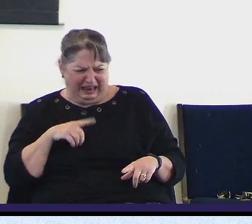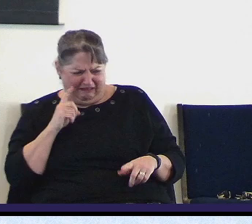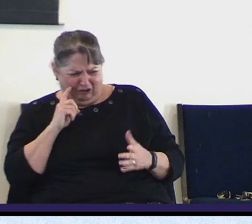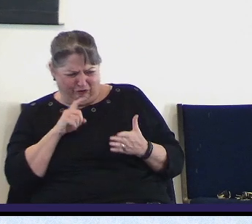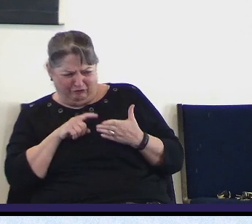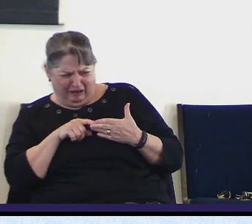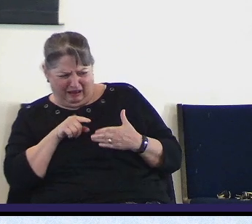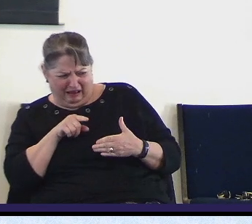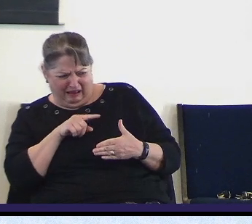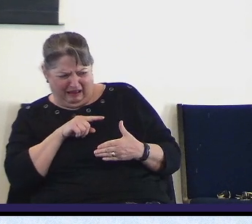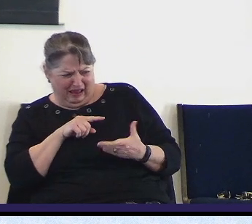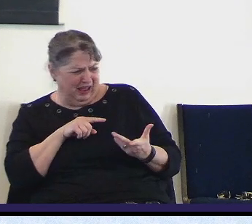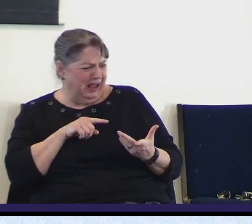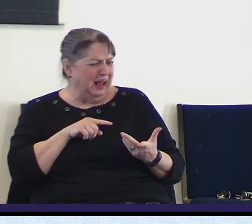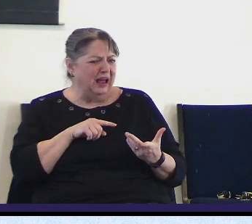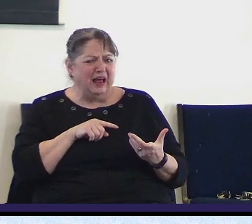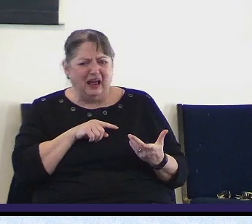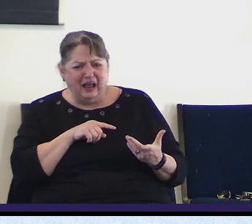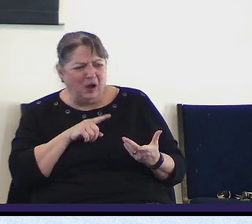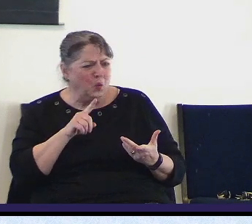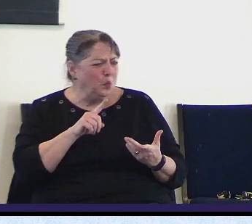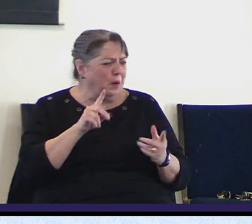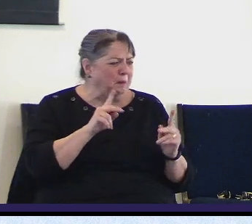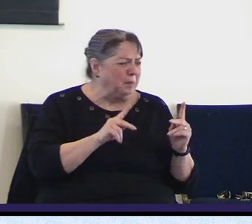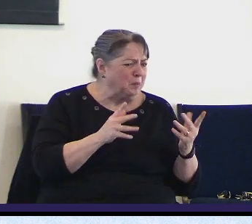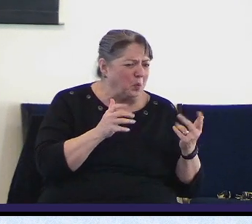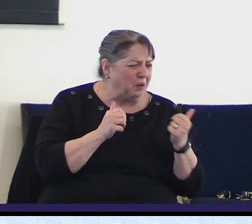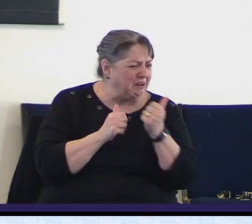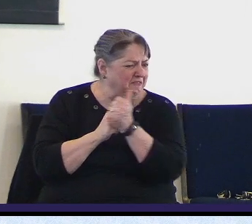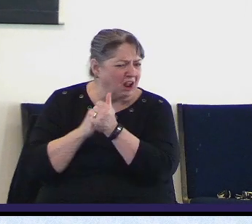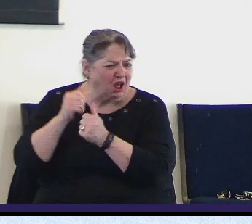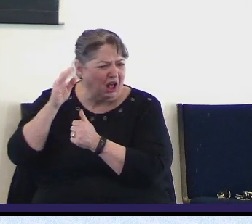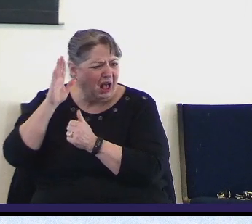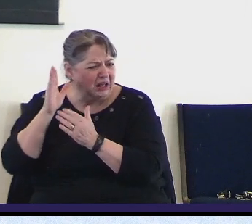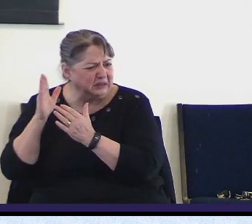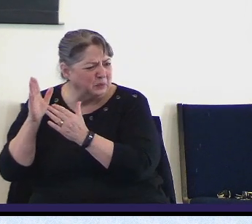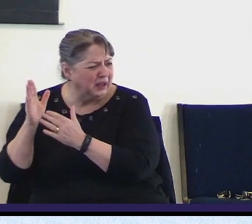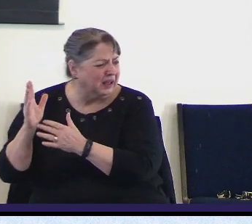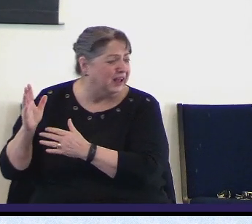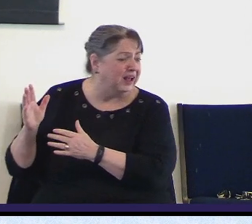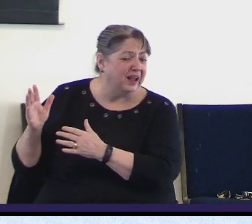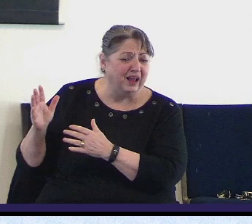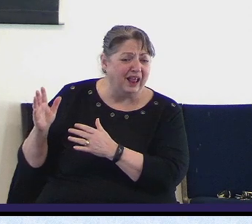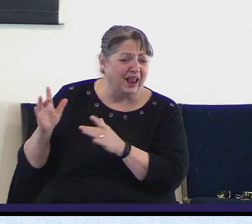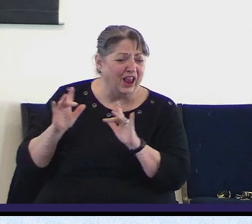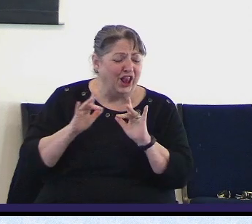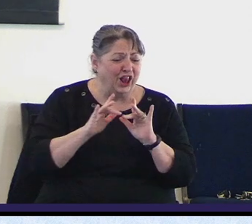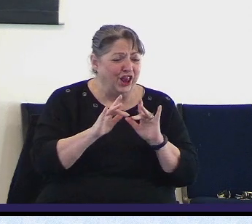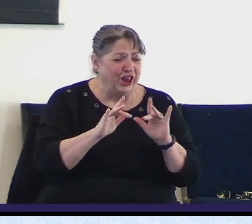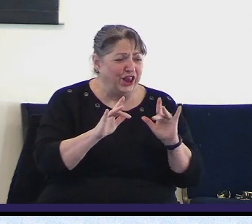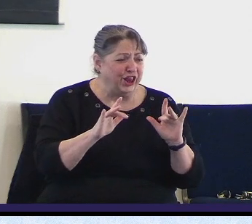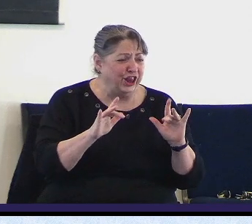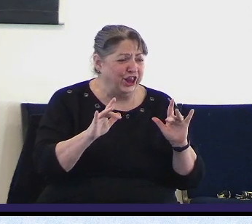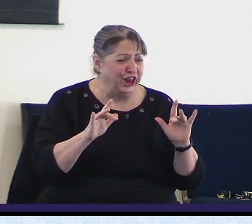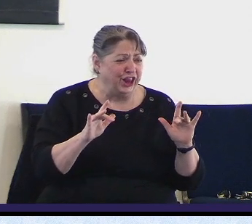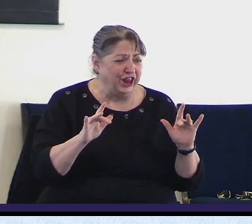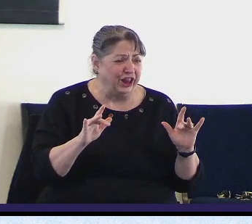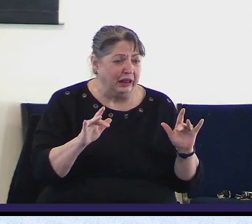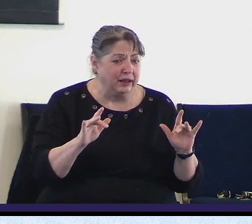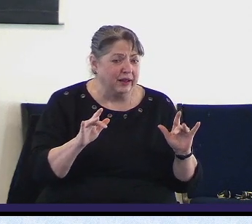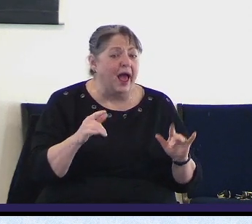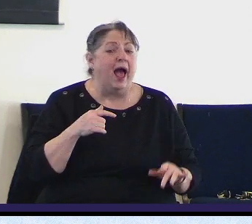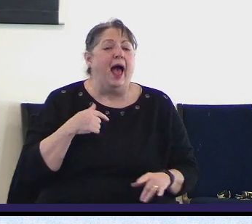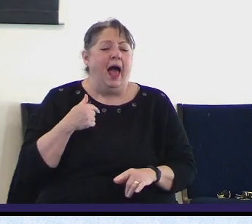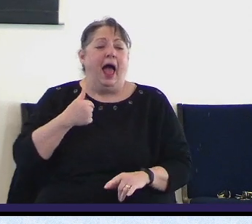says where are the godly? I'm thinking that maybe there were more godly people than he thought